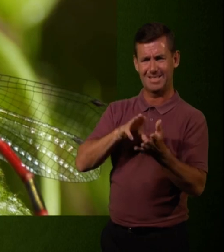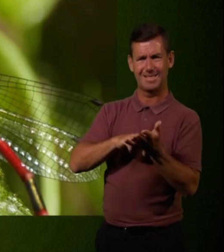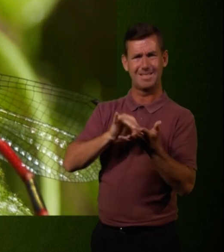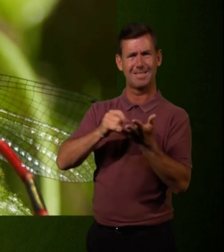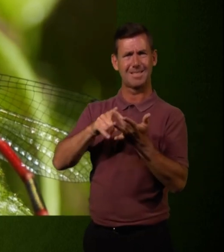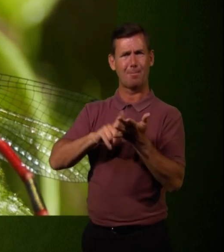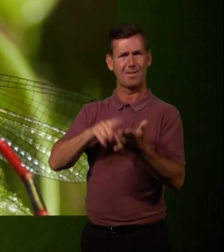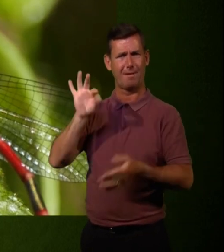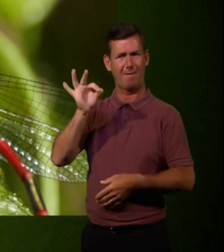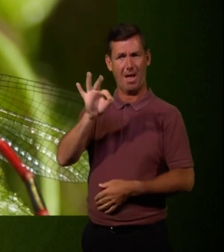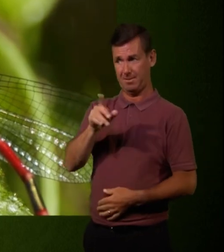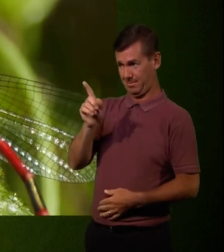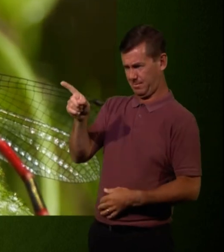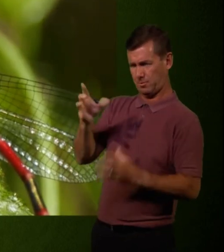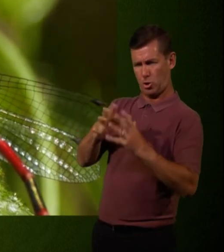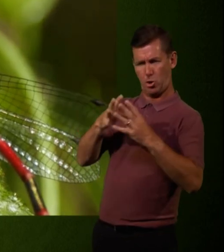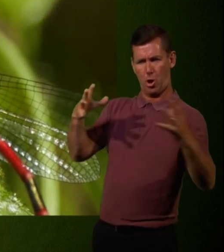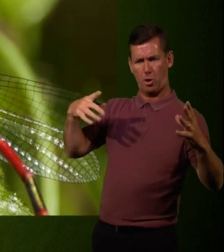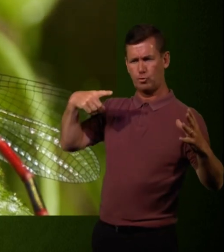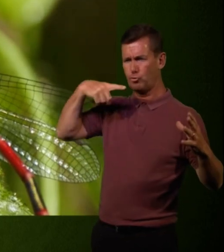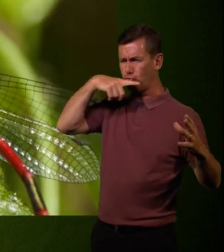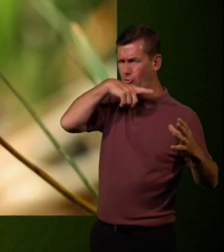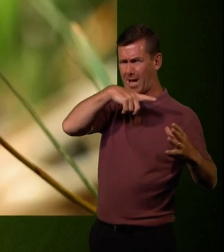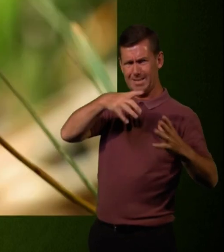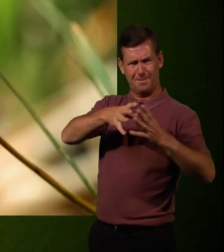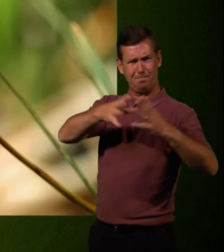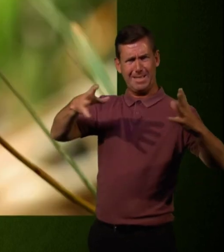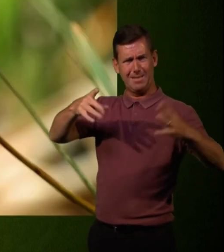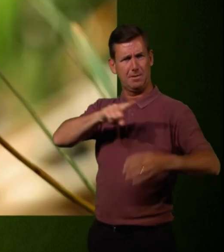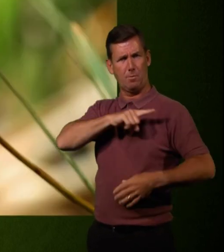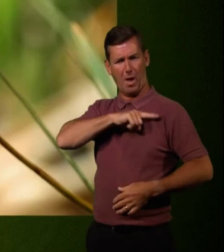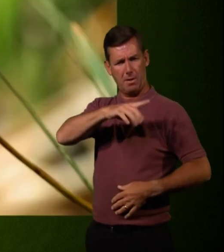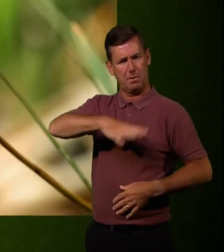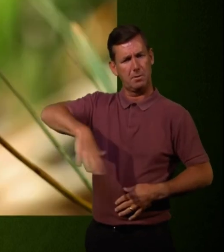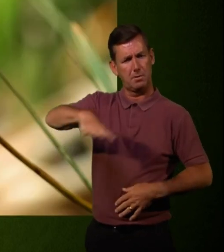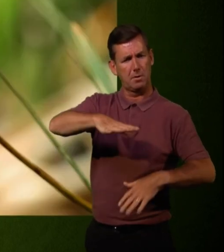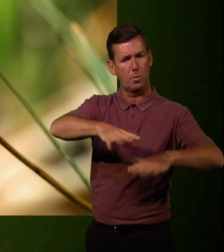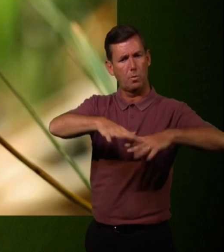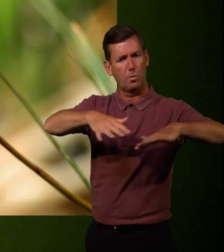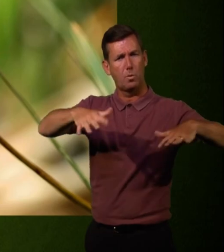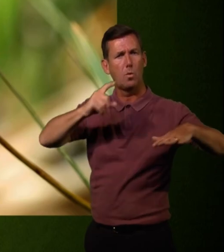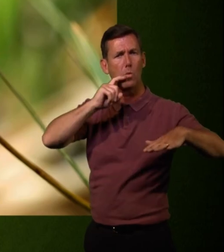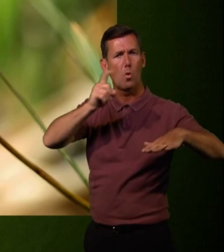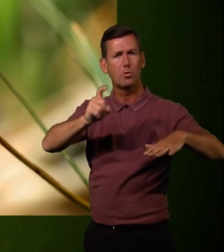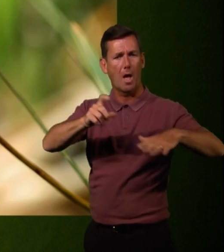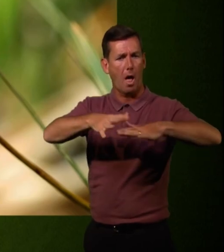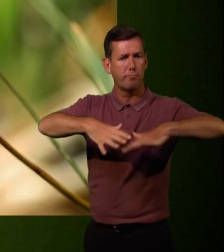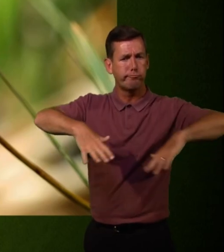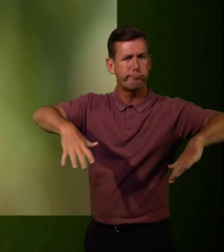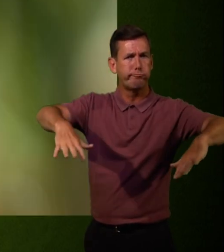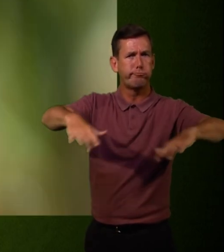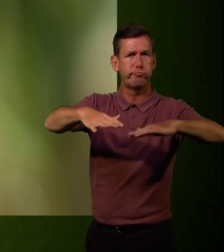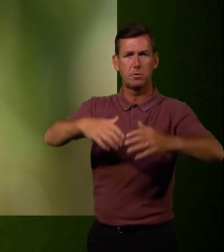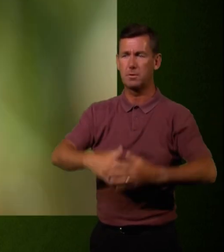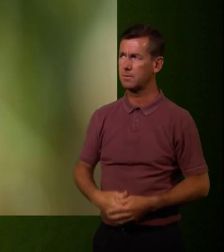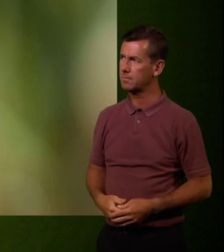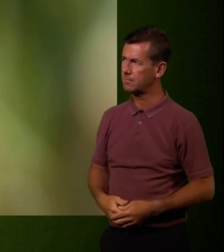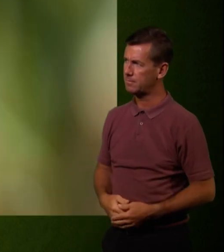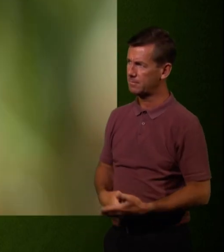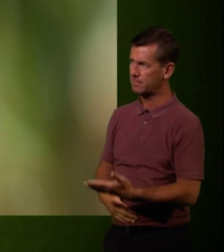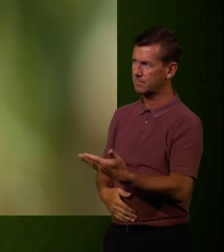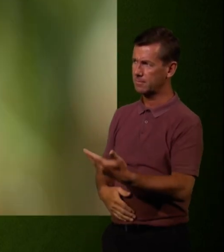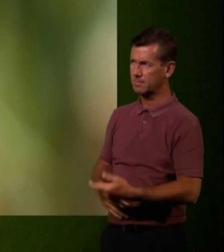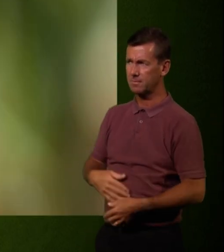large red damselfly. There's lots of ponds and water bodies but it's an opportunity to see those wings. They have two pairs of